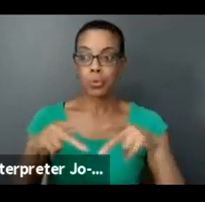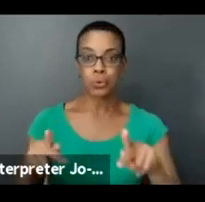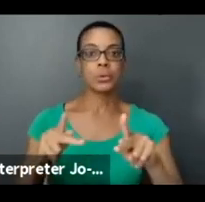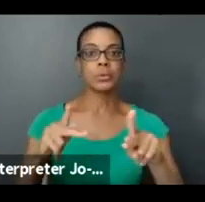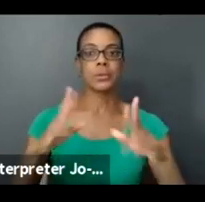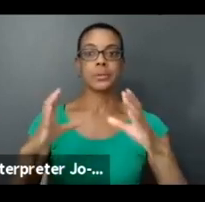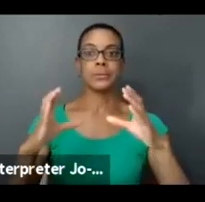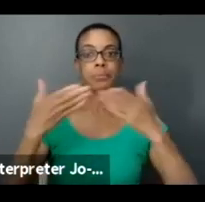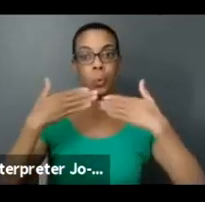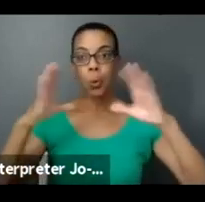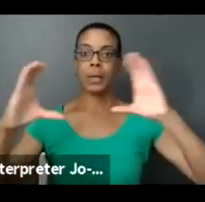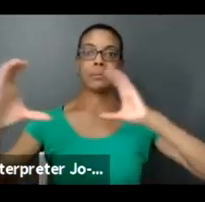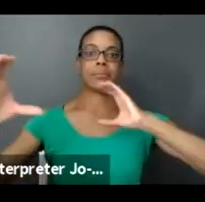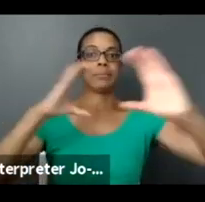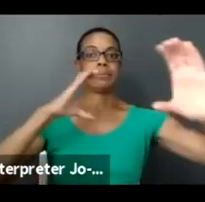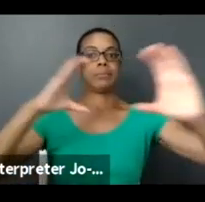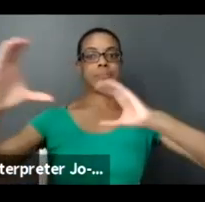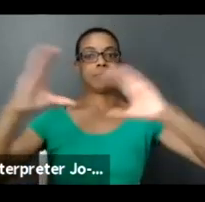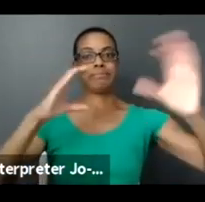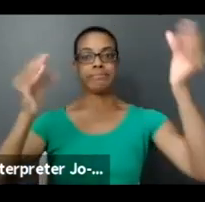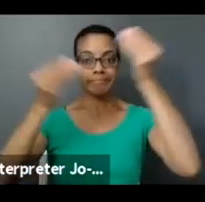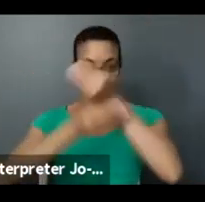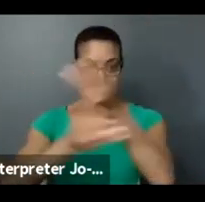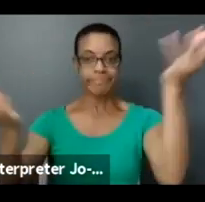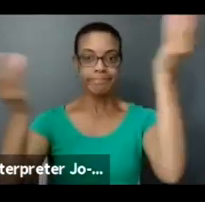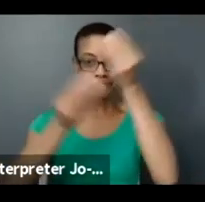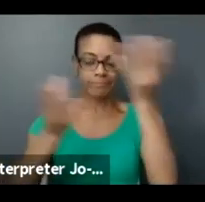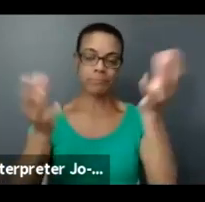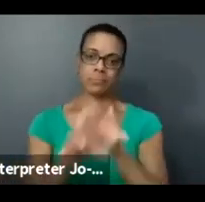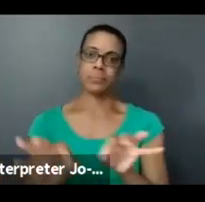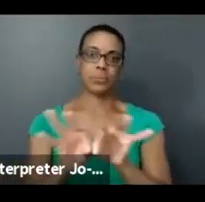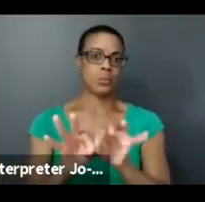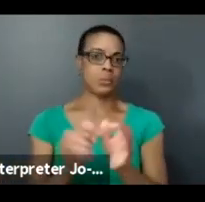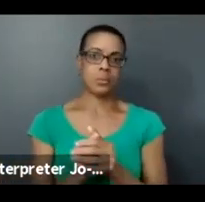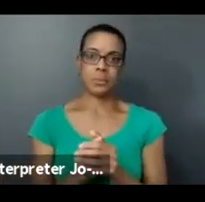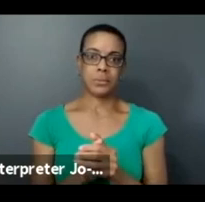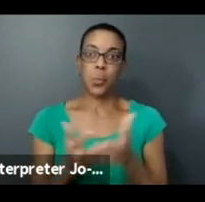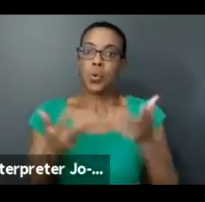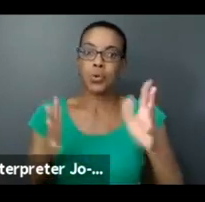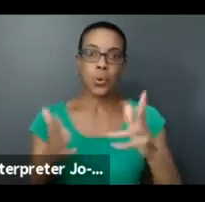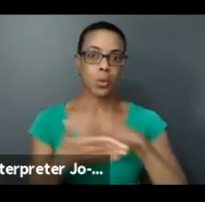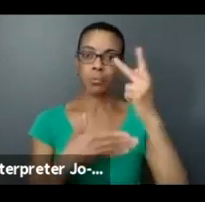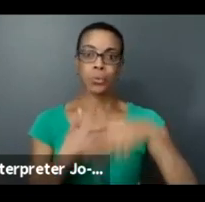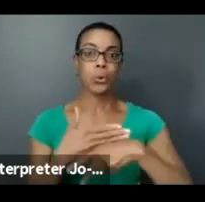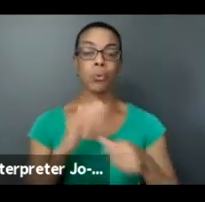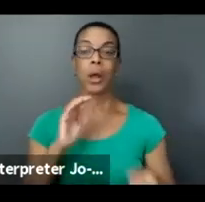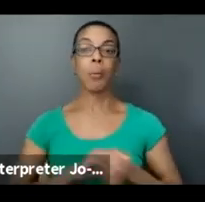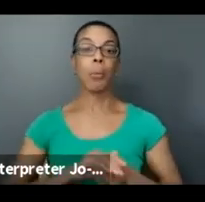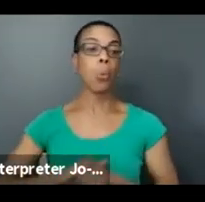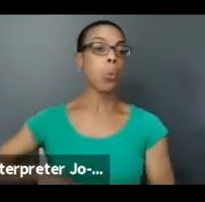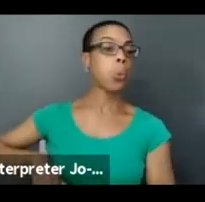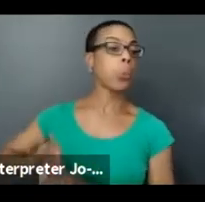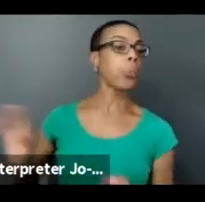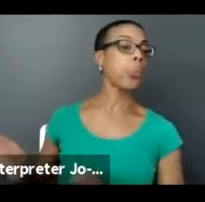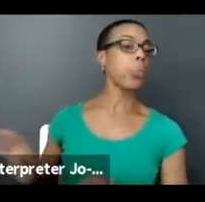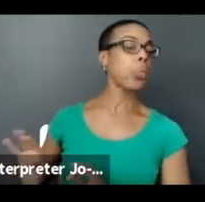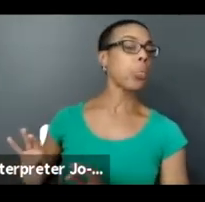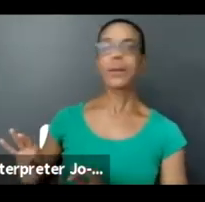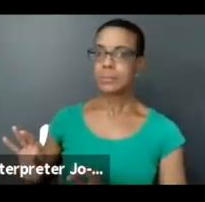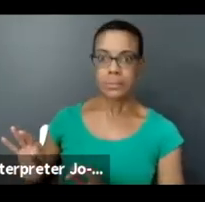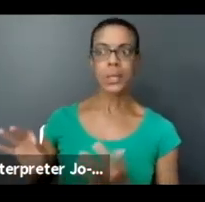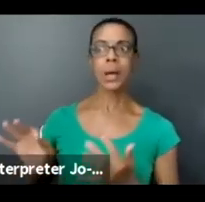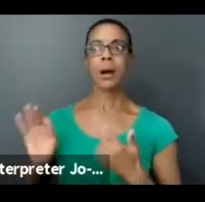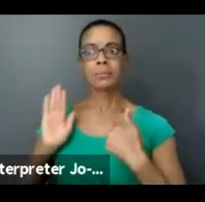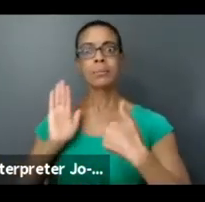phase of this process was really important for those reasons. We don't want this program to be hidden. We want to be able to reach as many people as